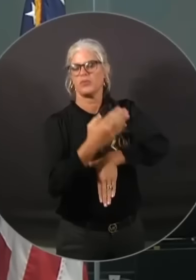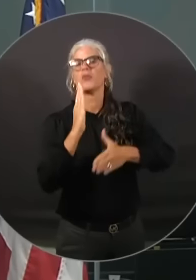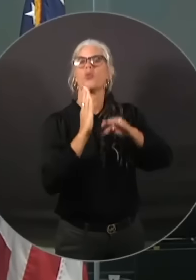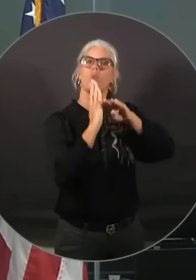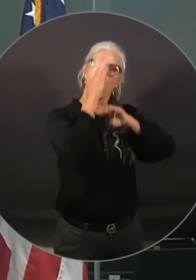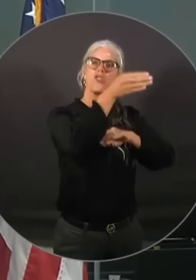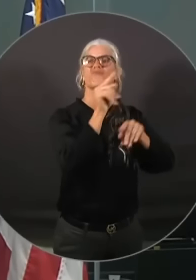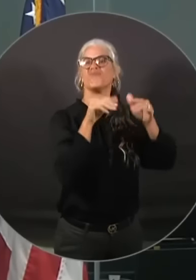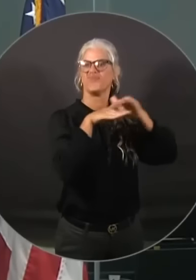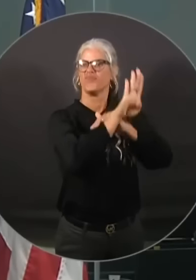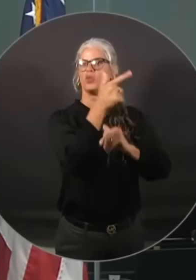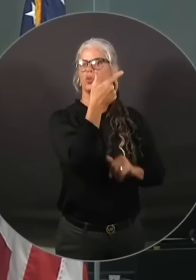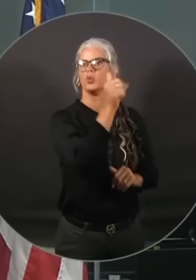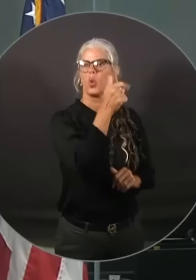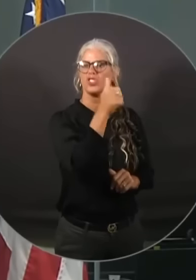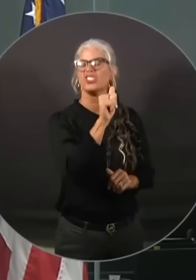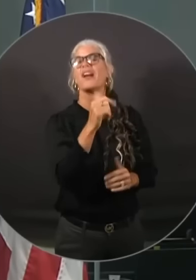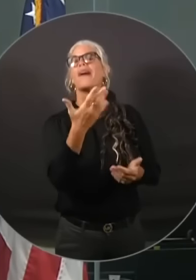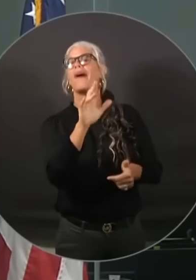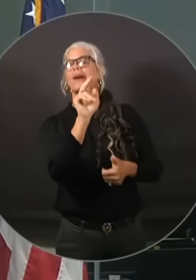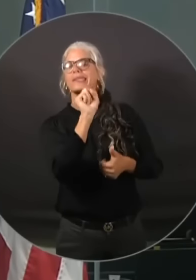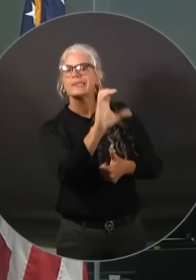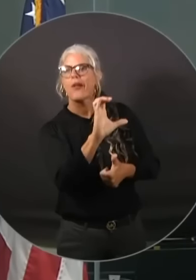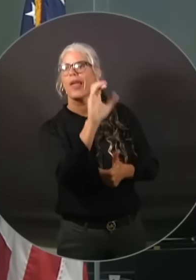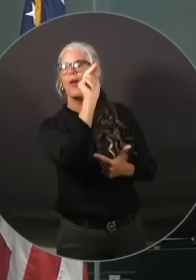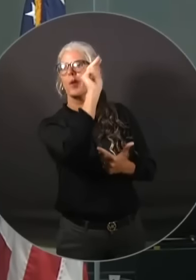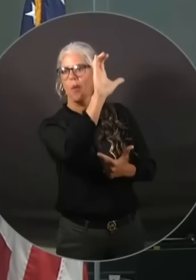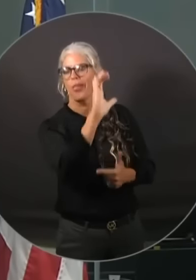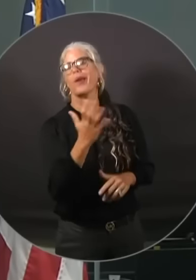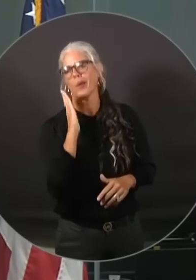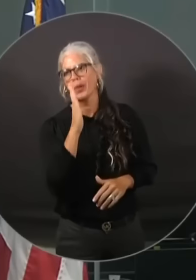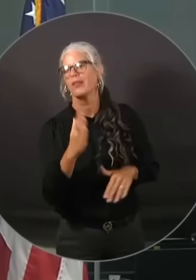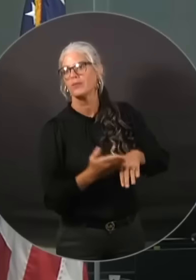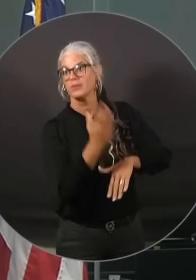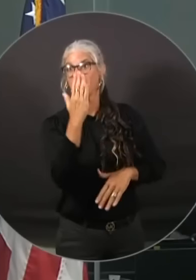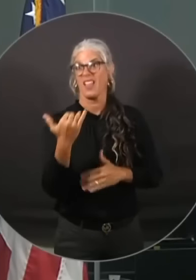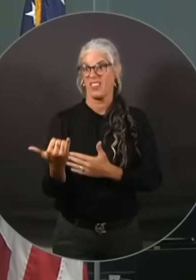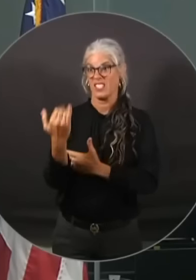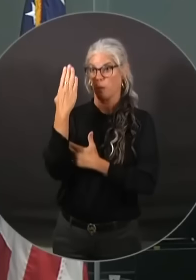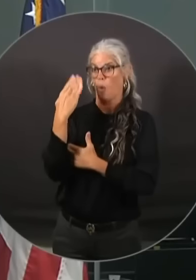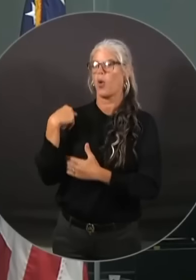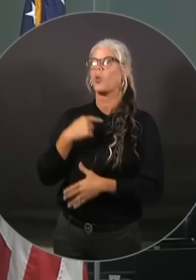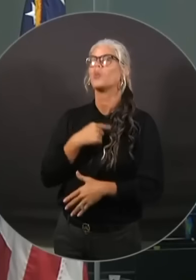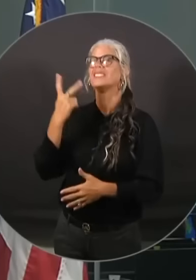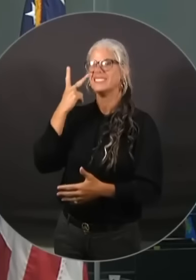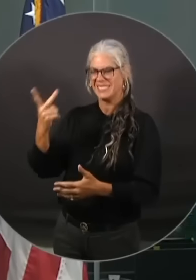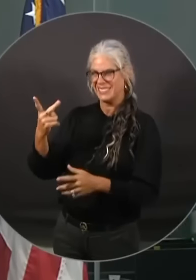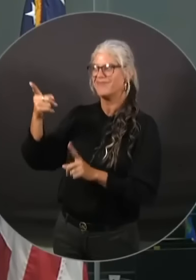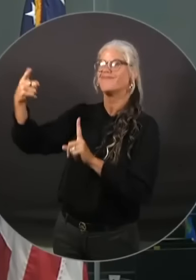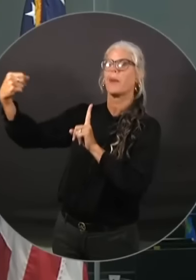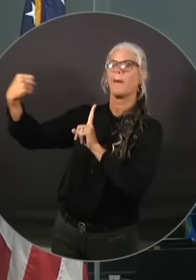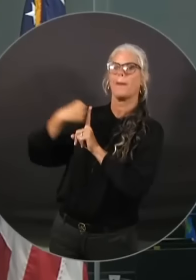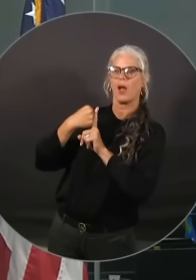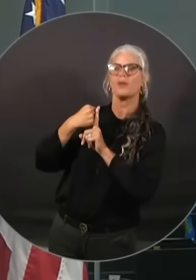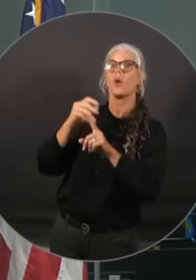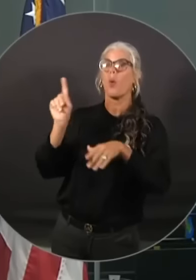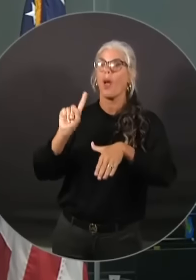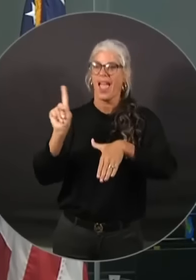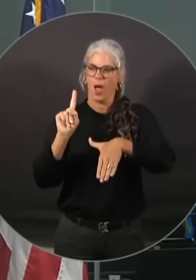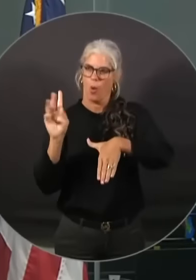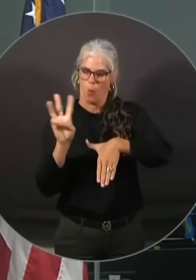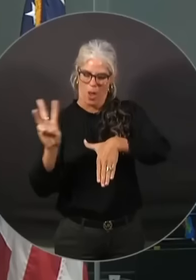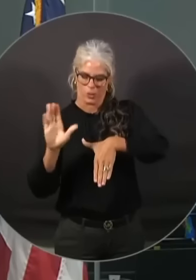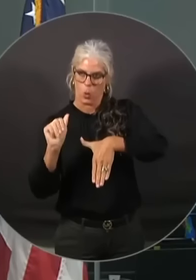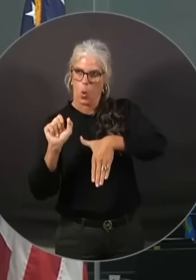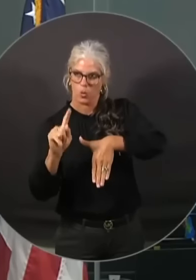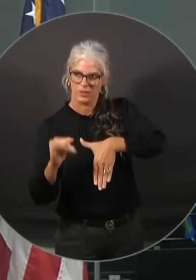in the Carolinas. Yesterday and into this morning, we saw impacts throughout the west coast of Florida, starting in